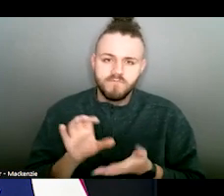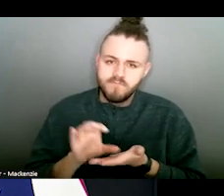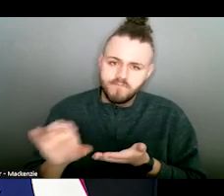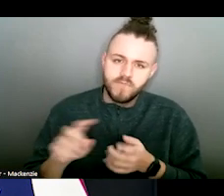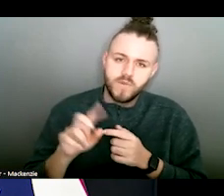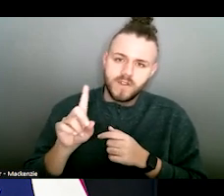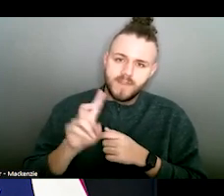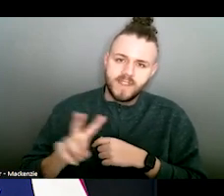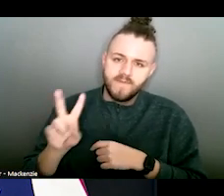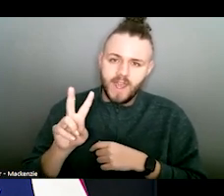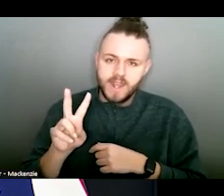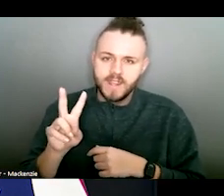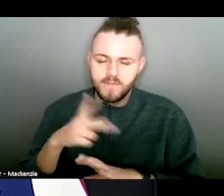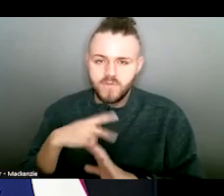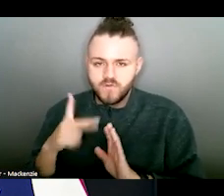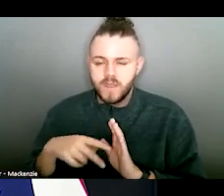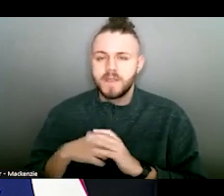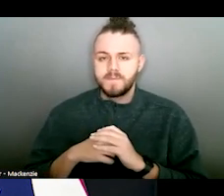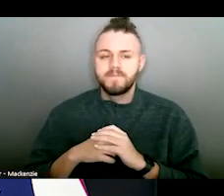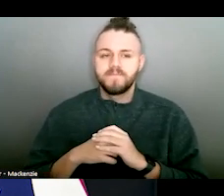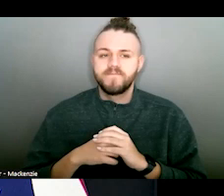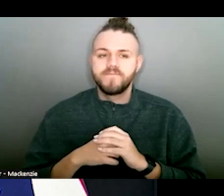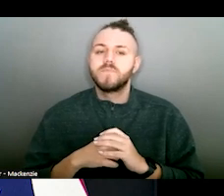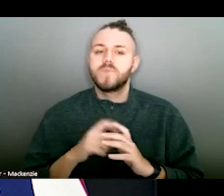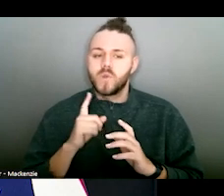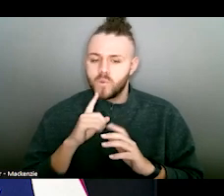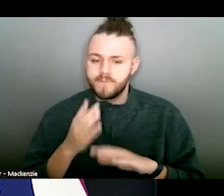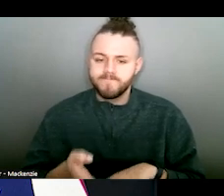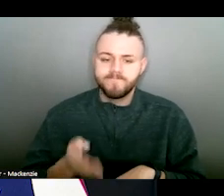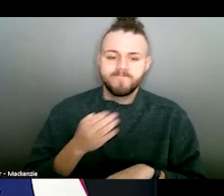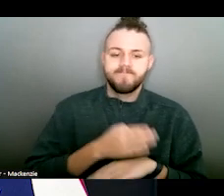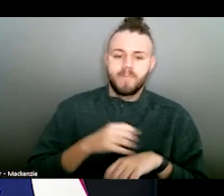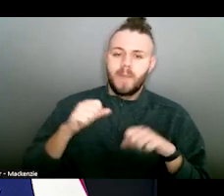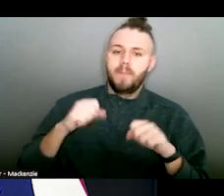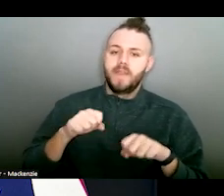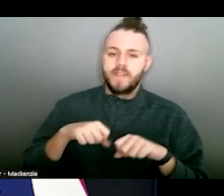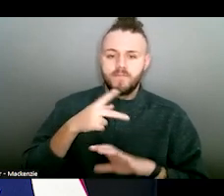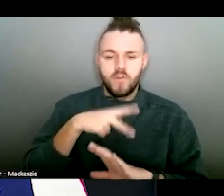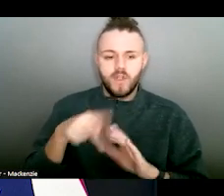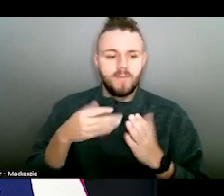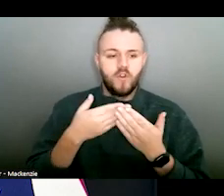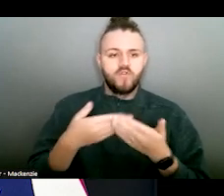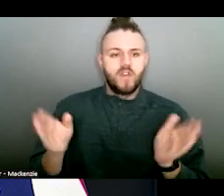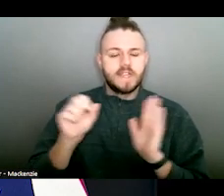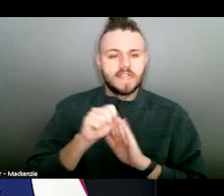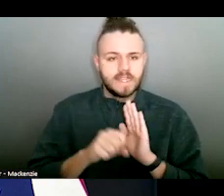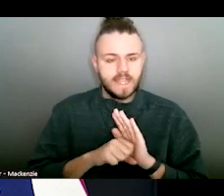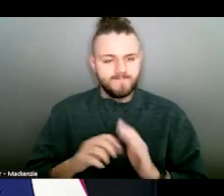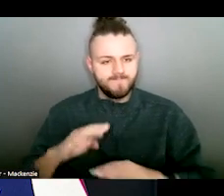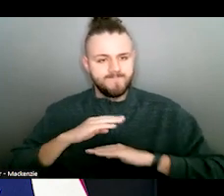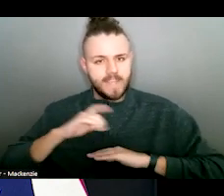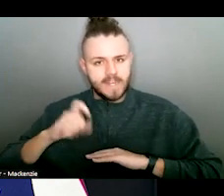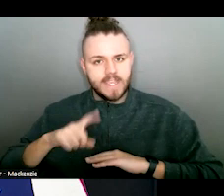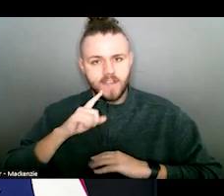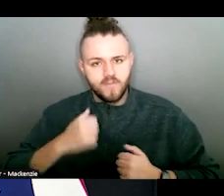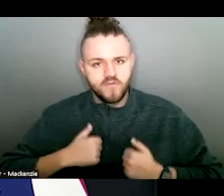allocation to the domestic violence program will enhance the capacity of programs across the state